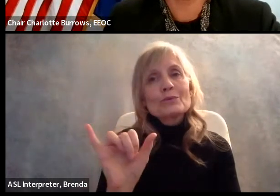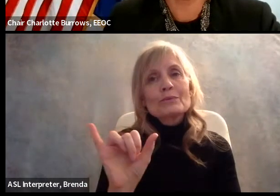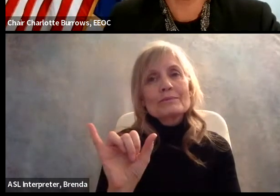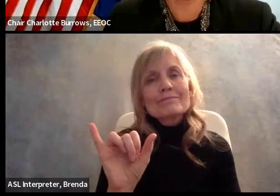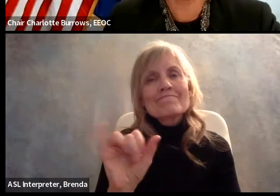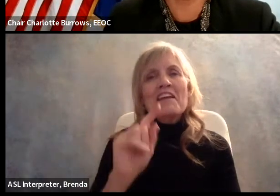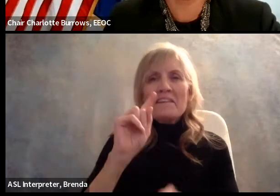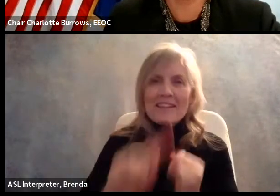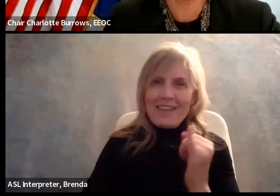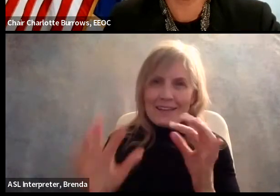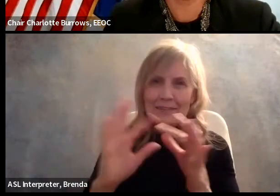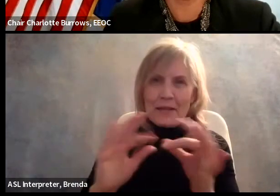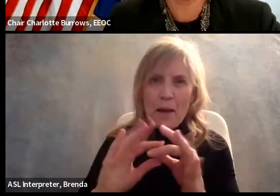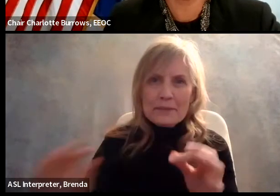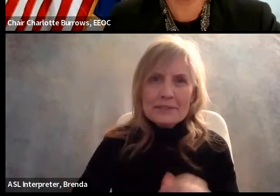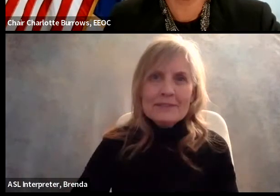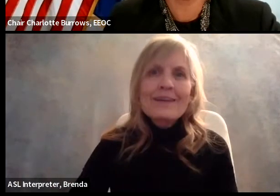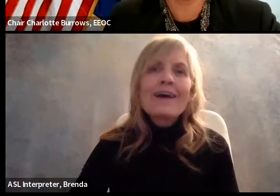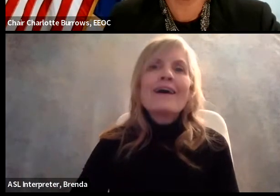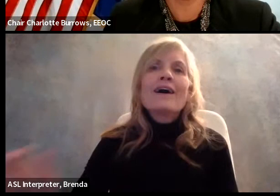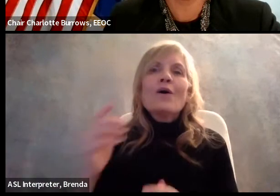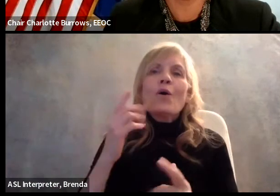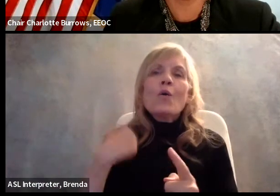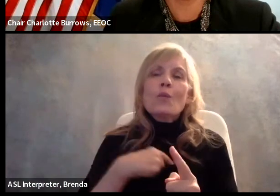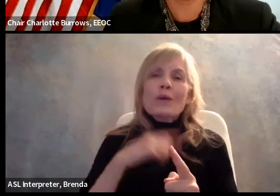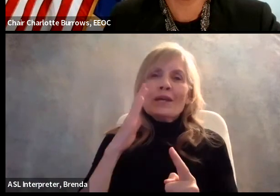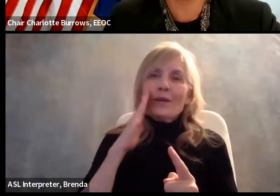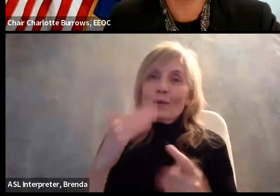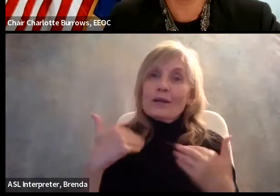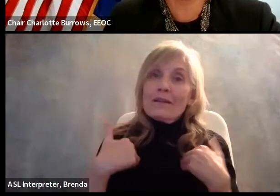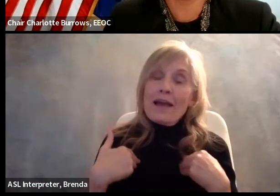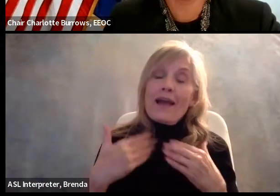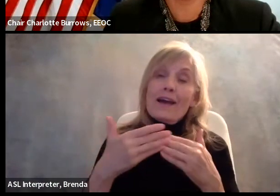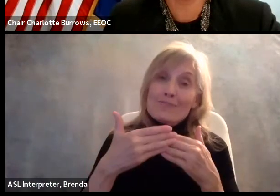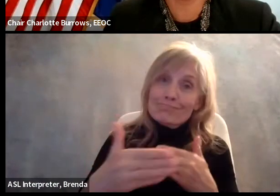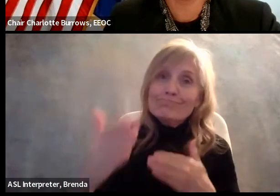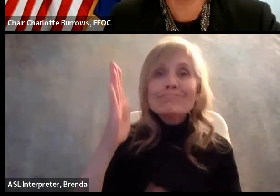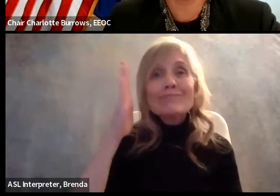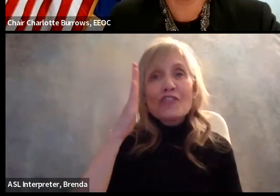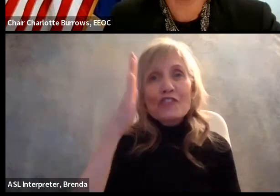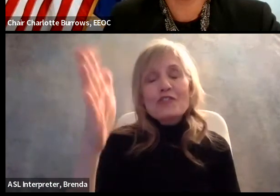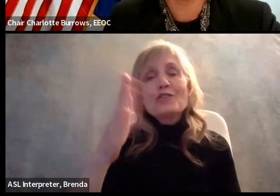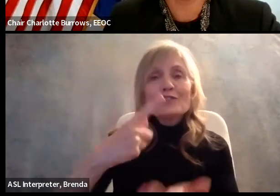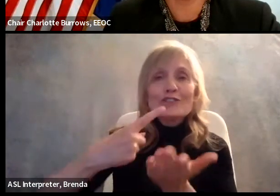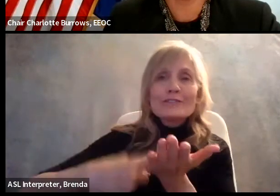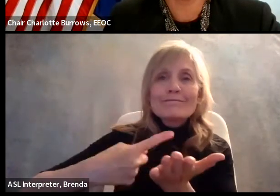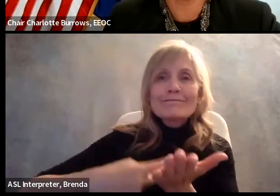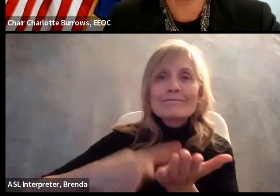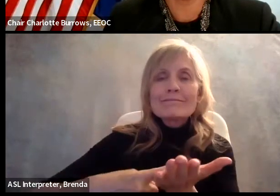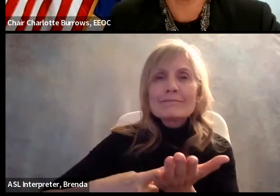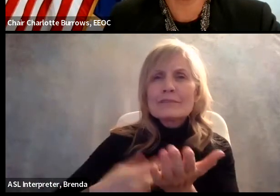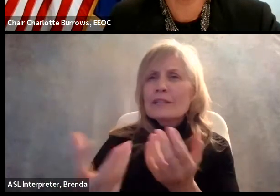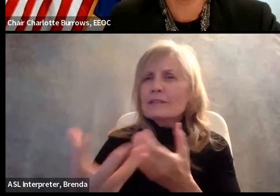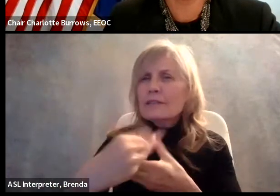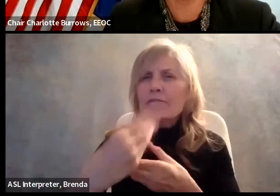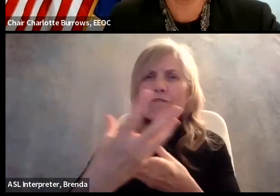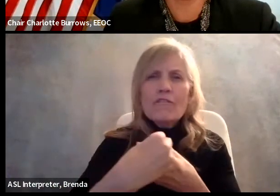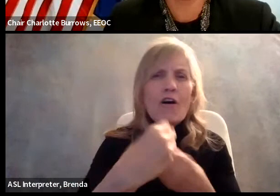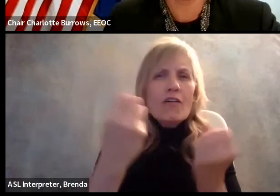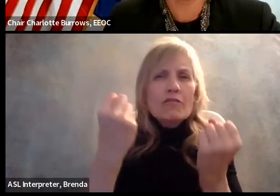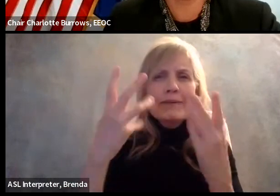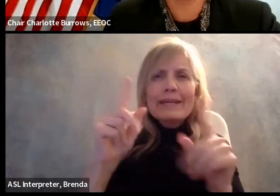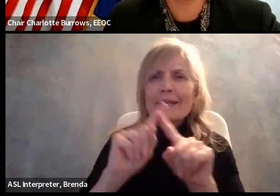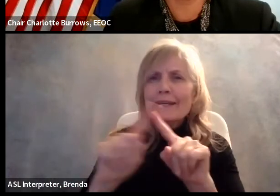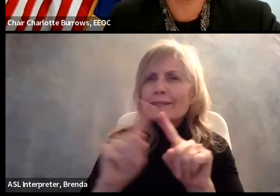finally, we will be hosting more of these roundtable discussions to engage a broad array of stakeholders in the